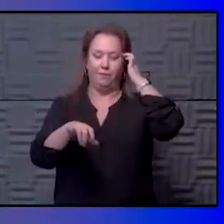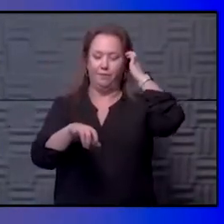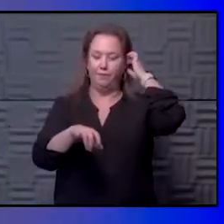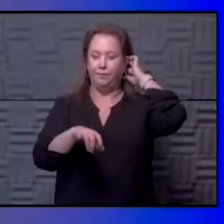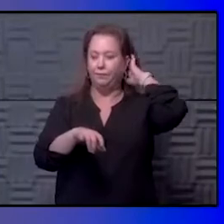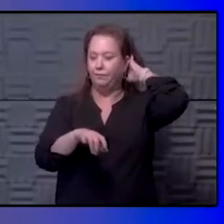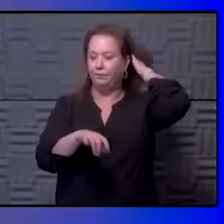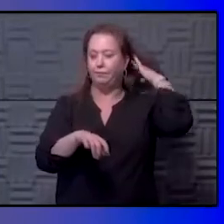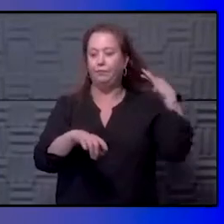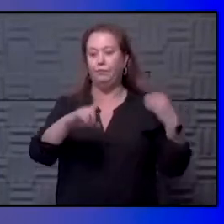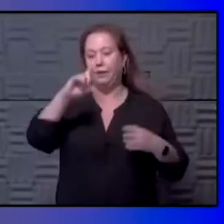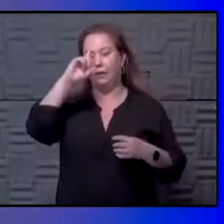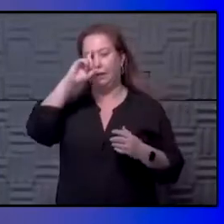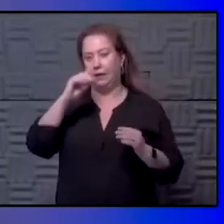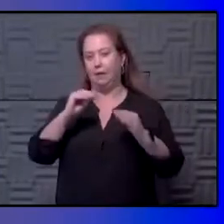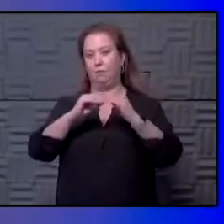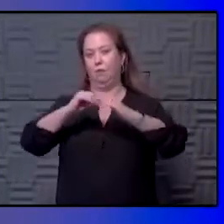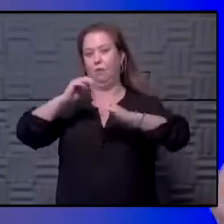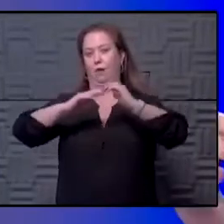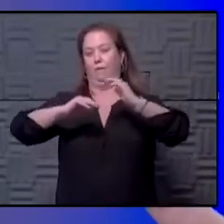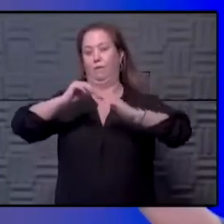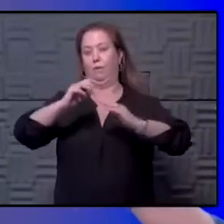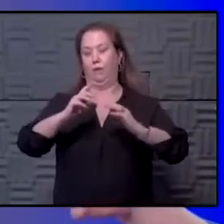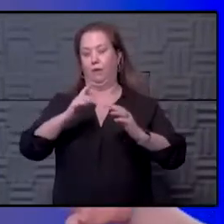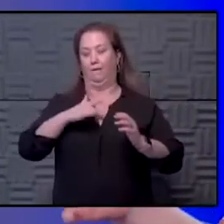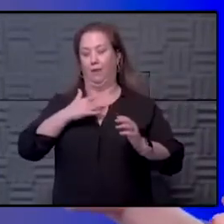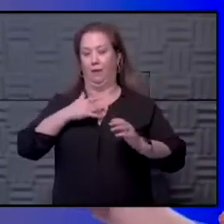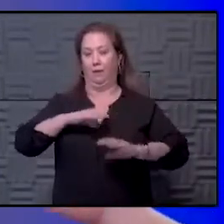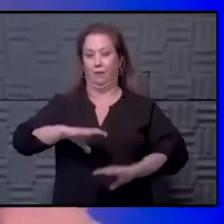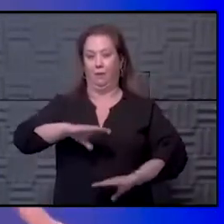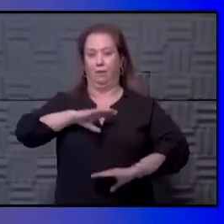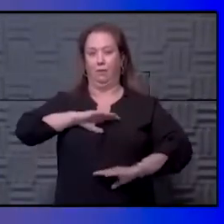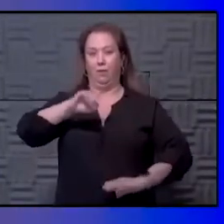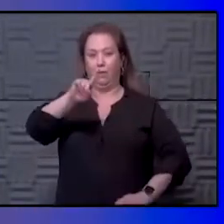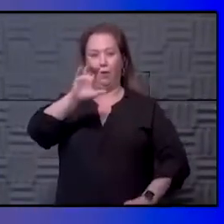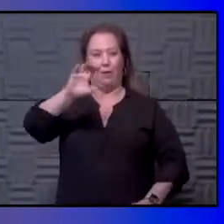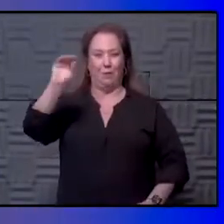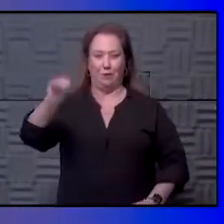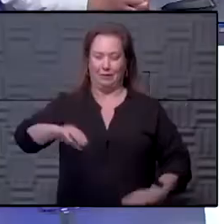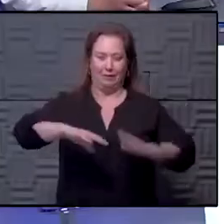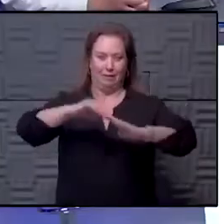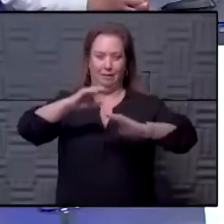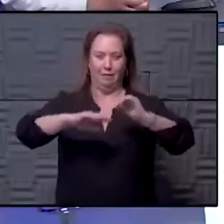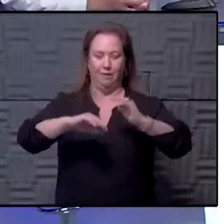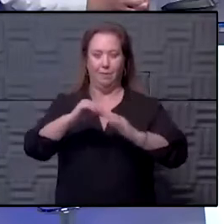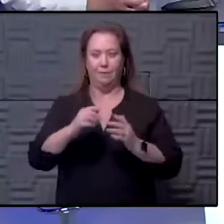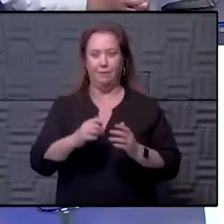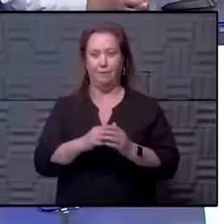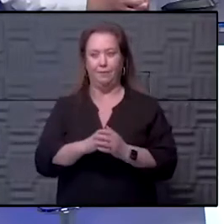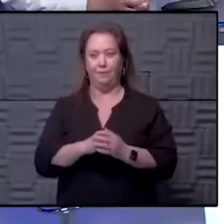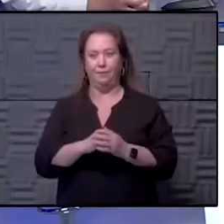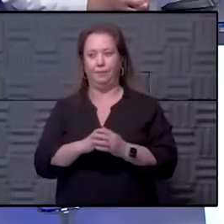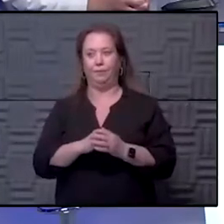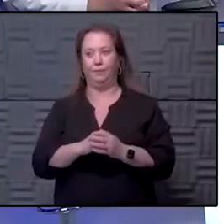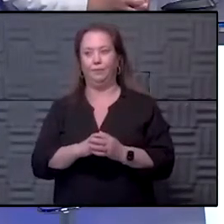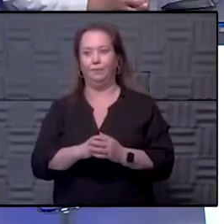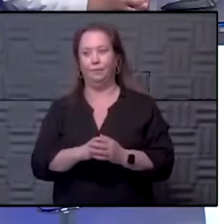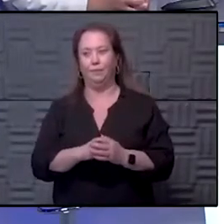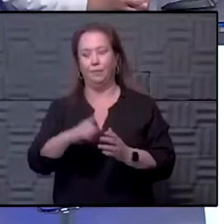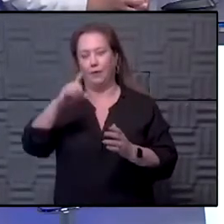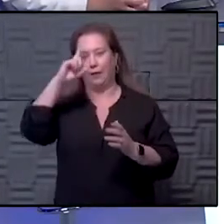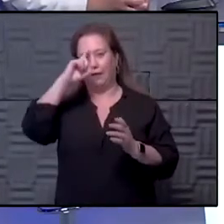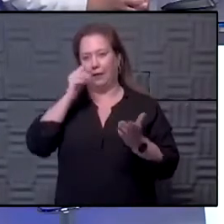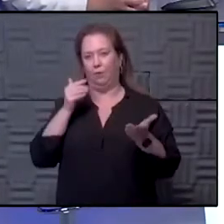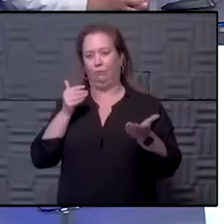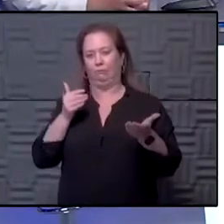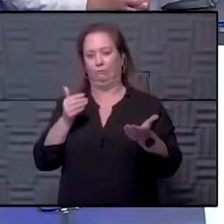I think I'm more comfortable, but I don't know that I feel comfortable. Yeah, exactly. Yeah, that's where I am. What do you think, Hawk? Yeah, I mean, I think we're